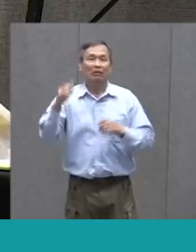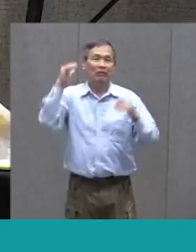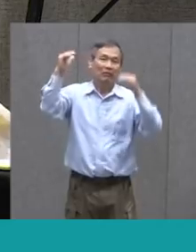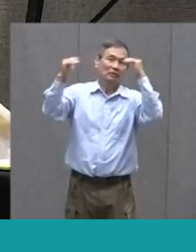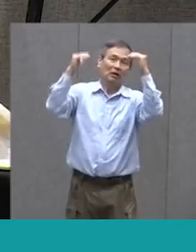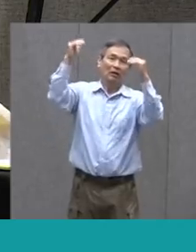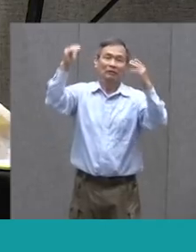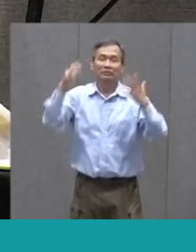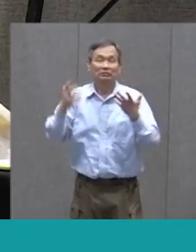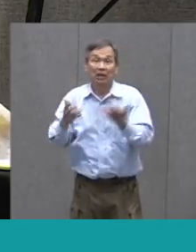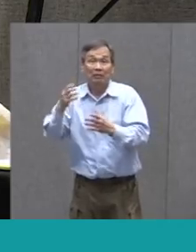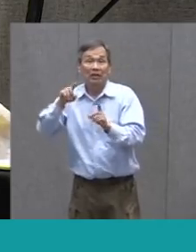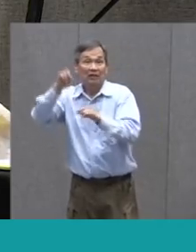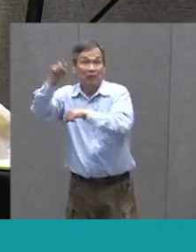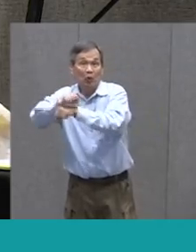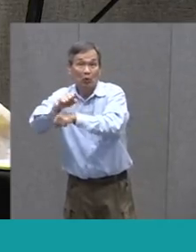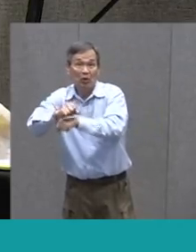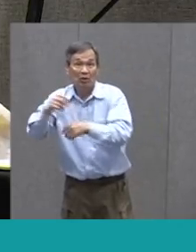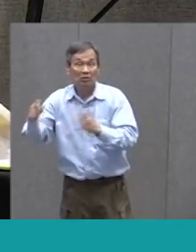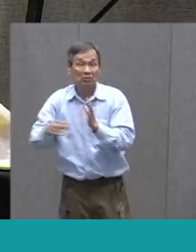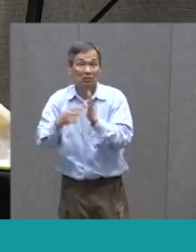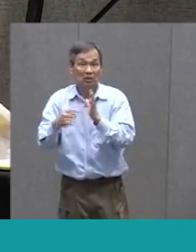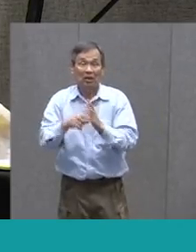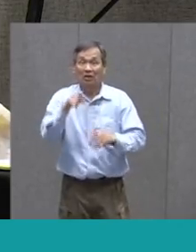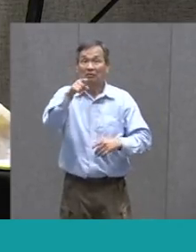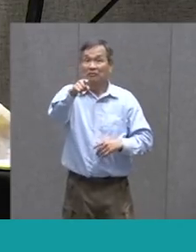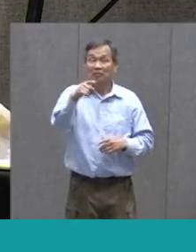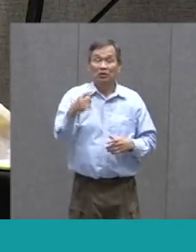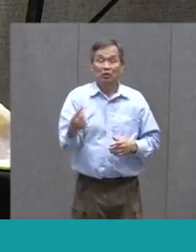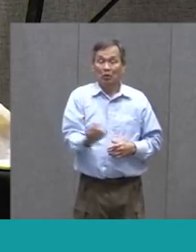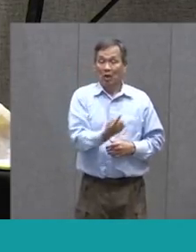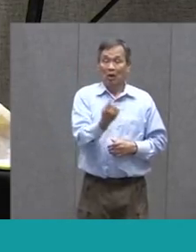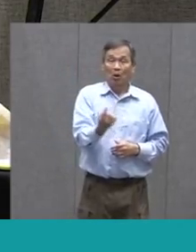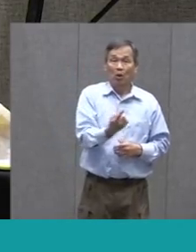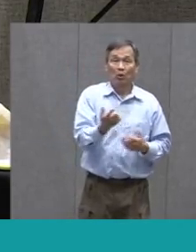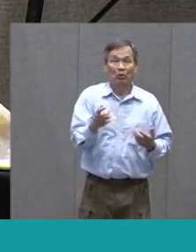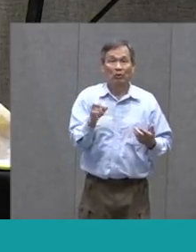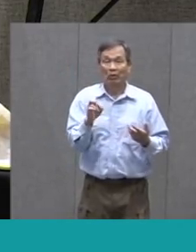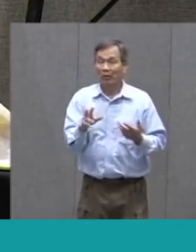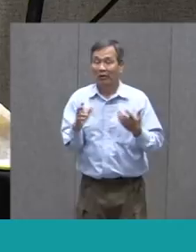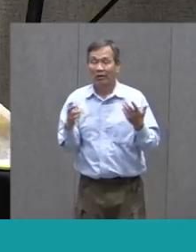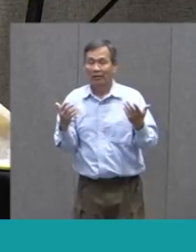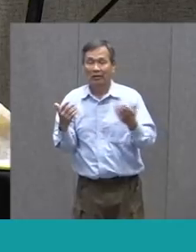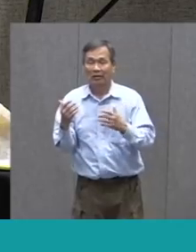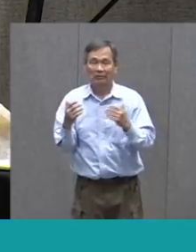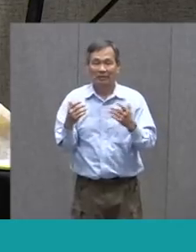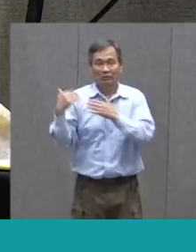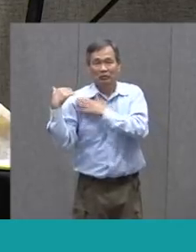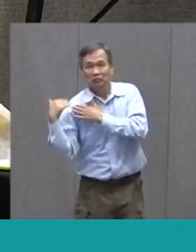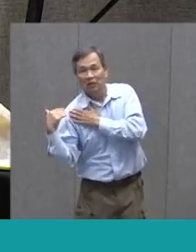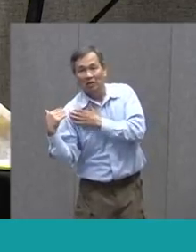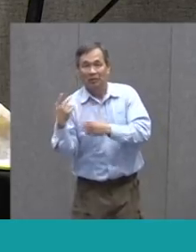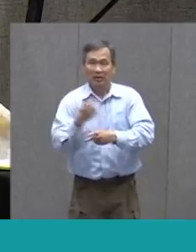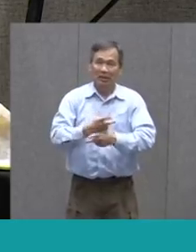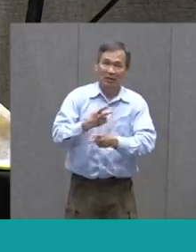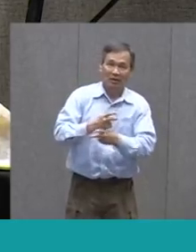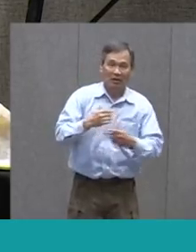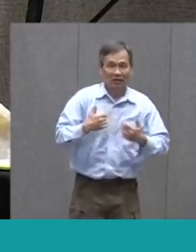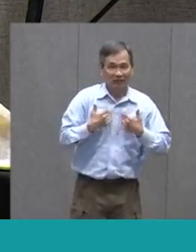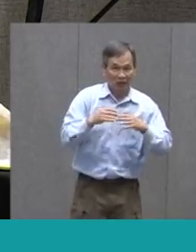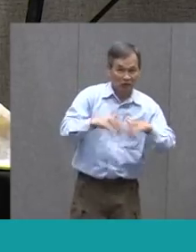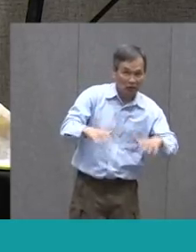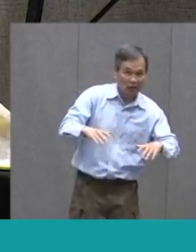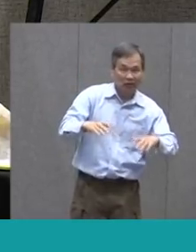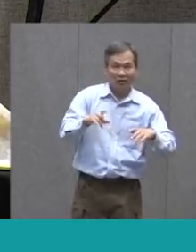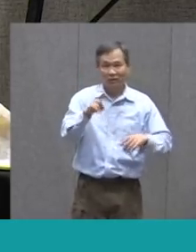your house May be at work And you are either there by yourself Or you may be responsible For taking care of younger children Who